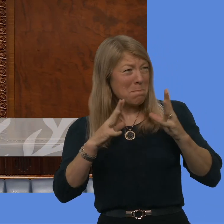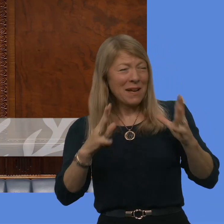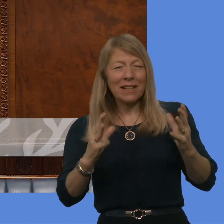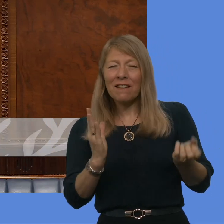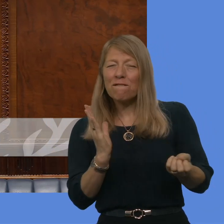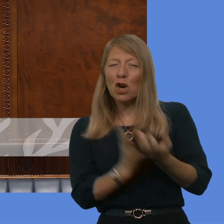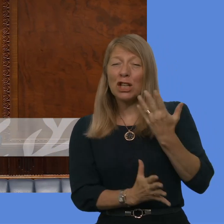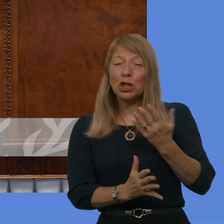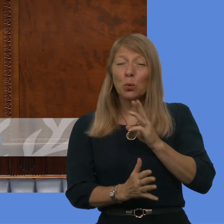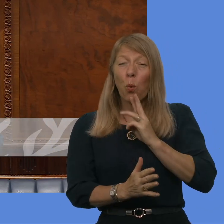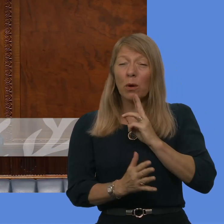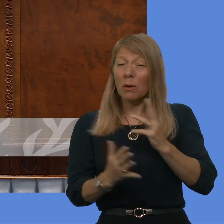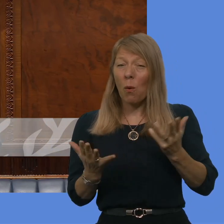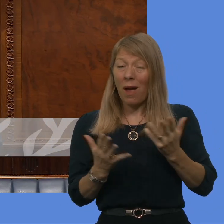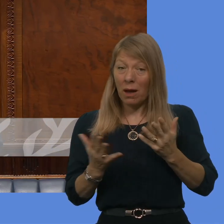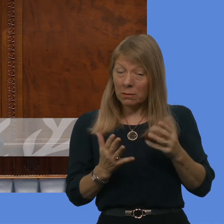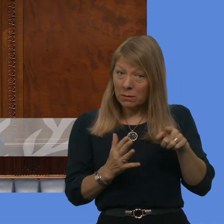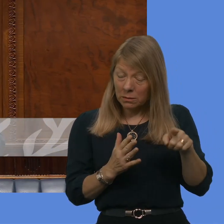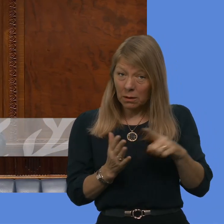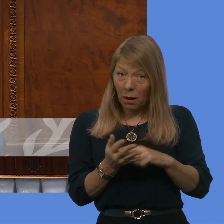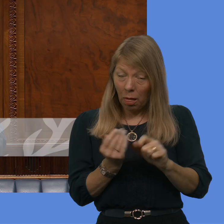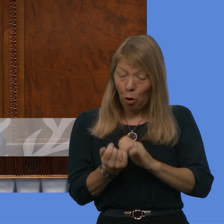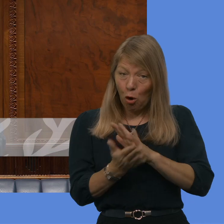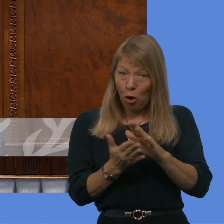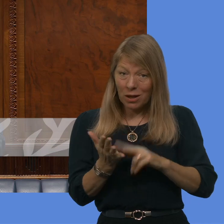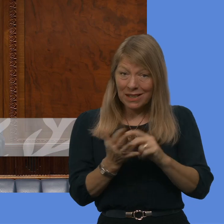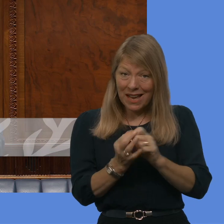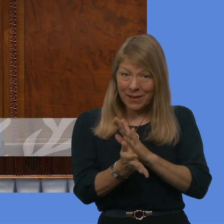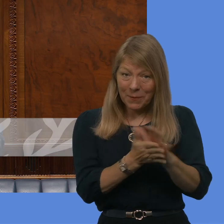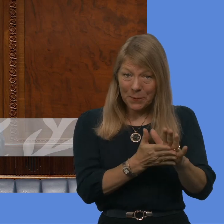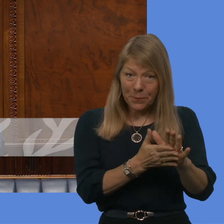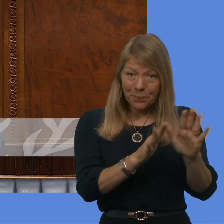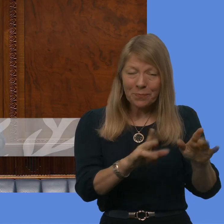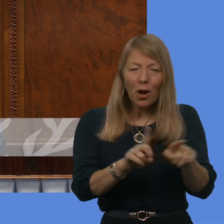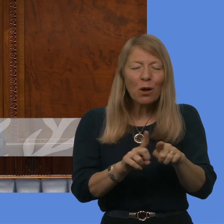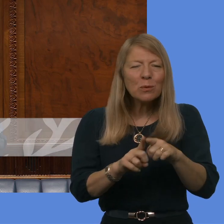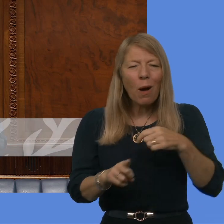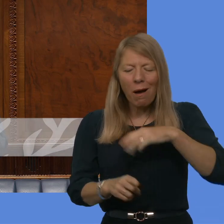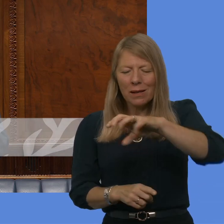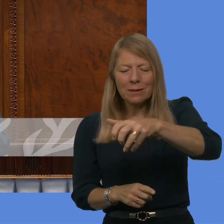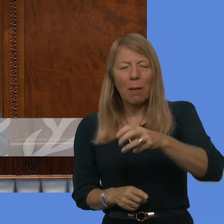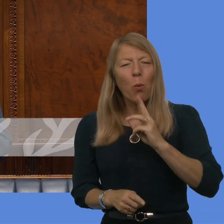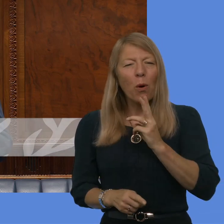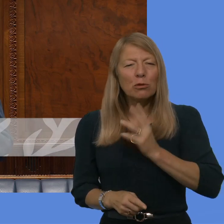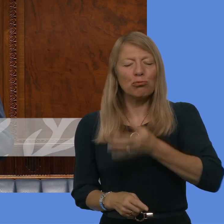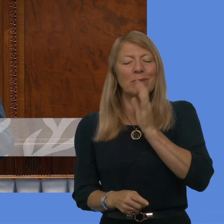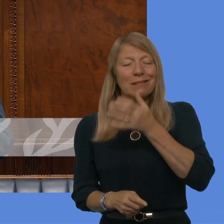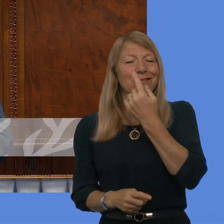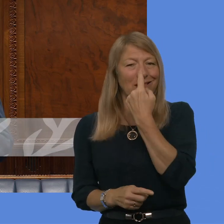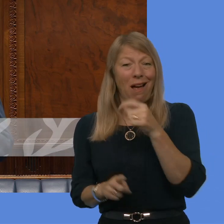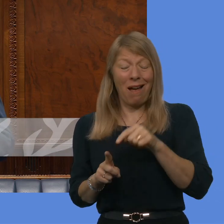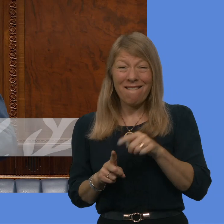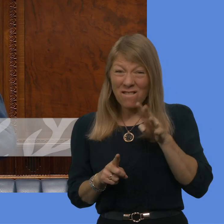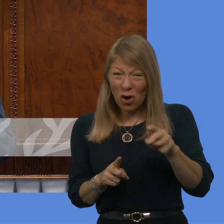of our drinking water in this region. It is also integral to the environment, biodiversity, the